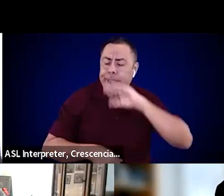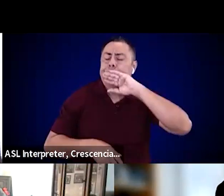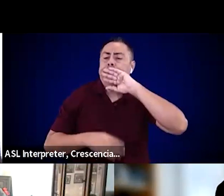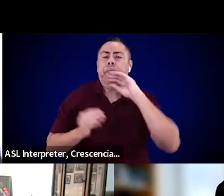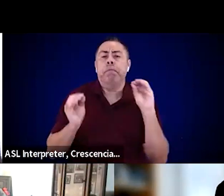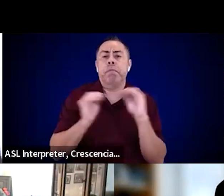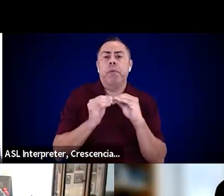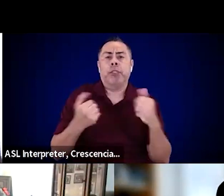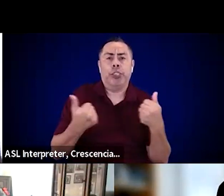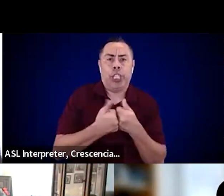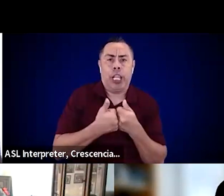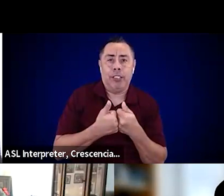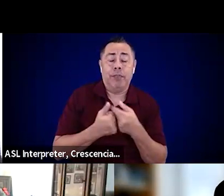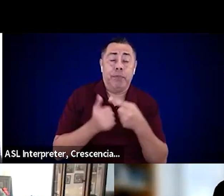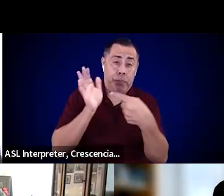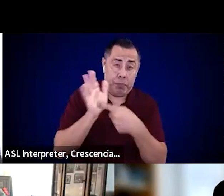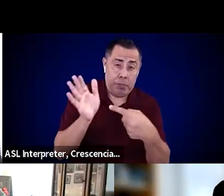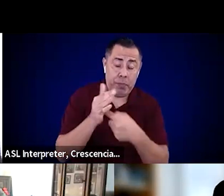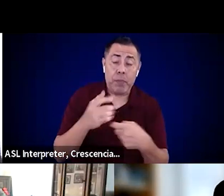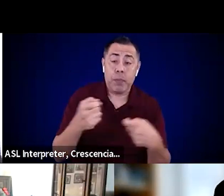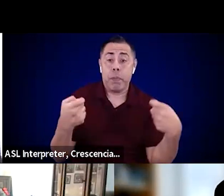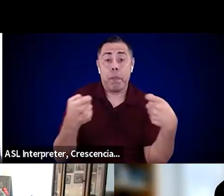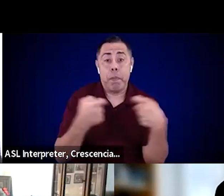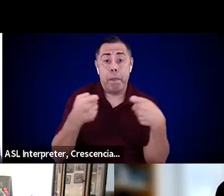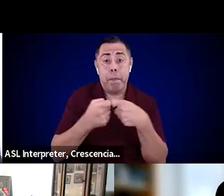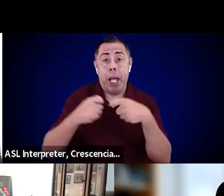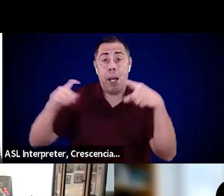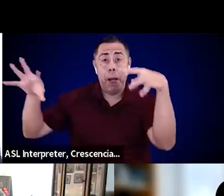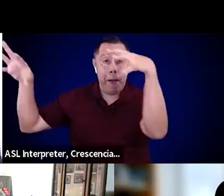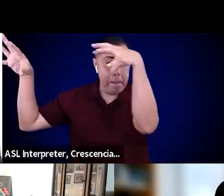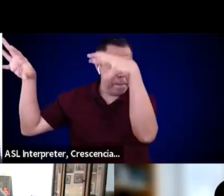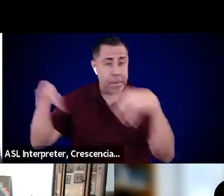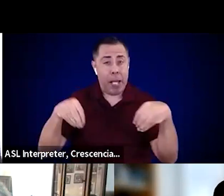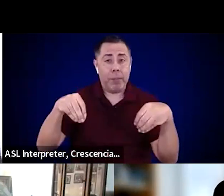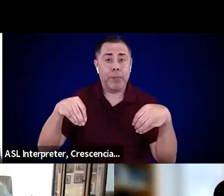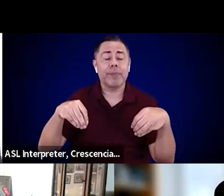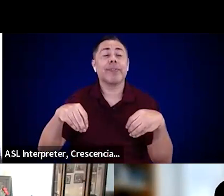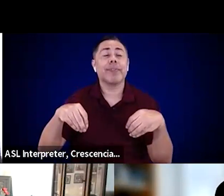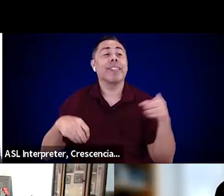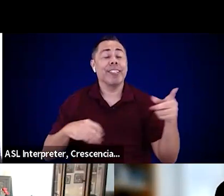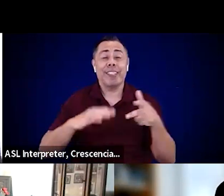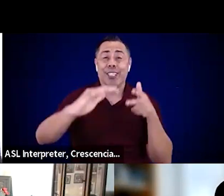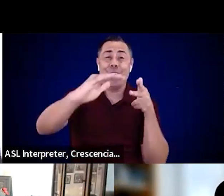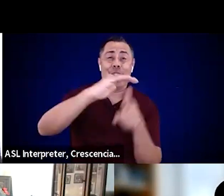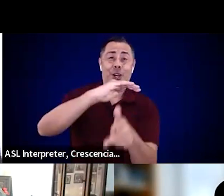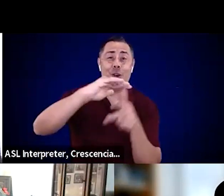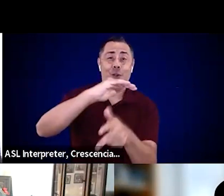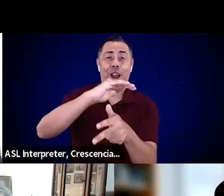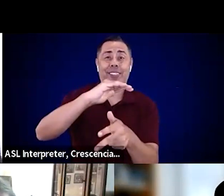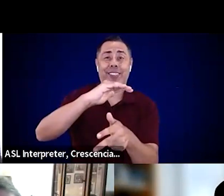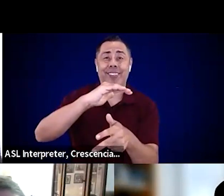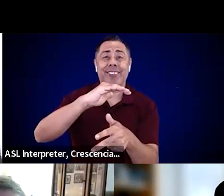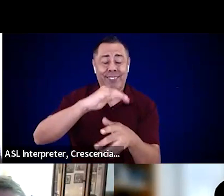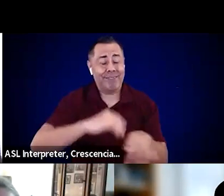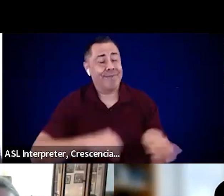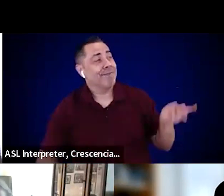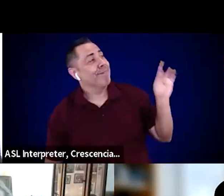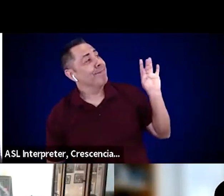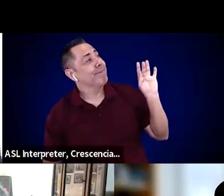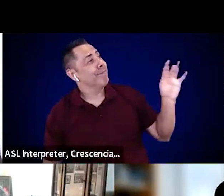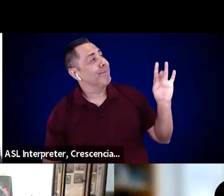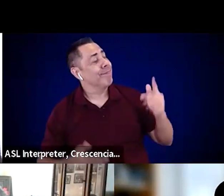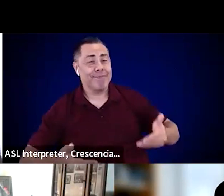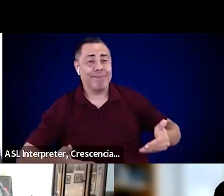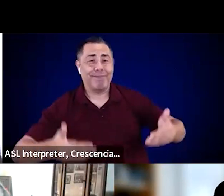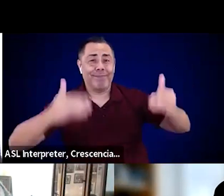the power went out, their automatic garage door opener stopped working and they weren't able, you know, to